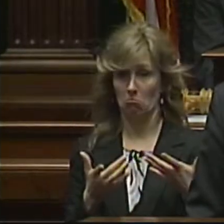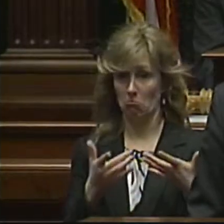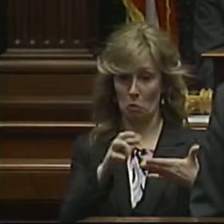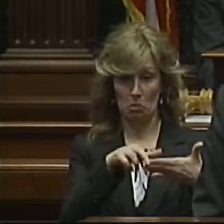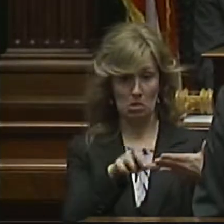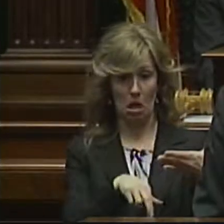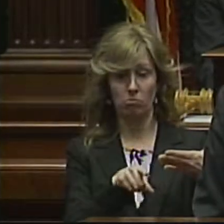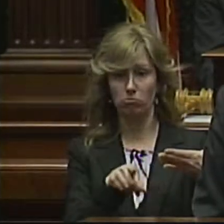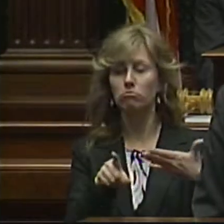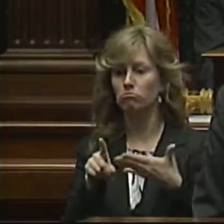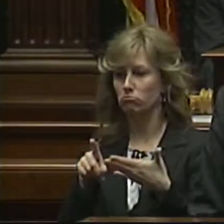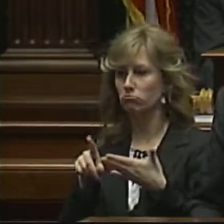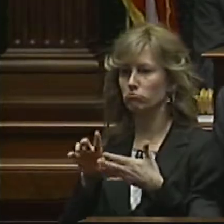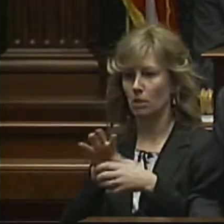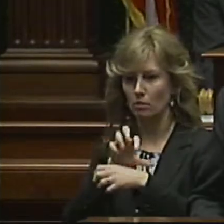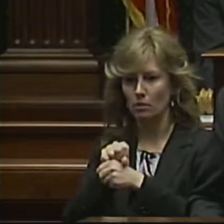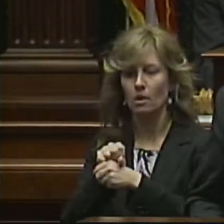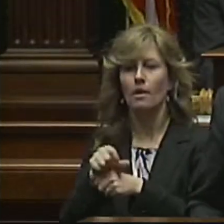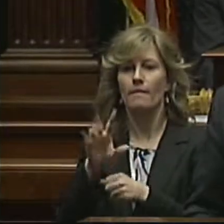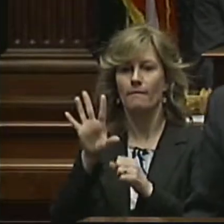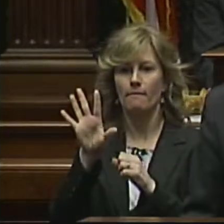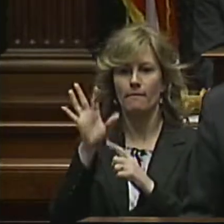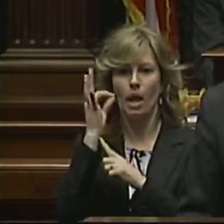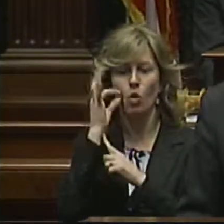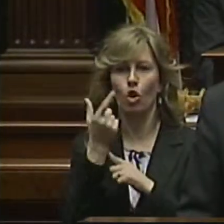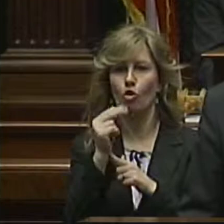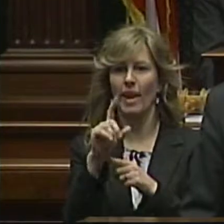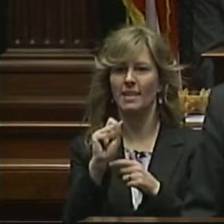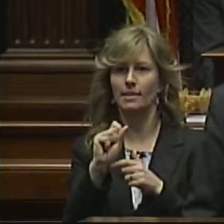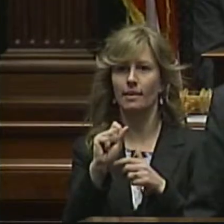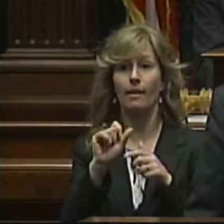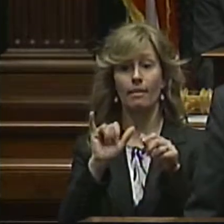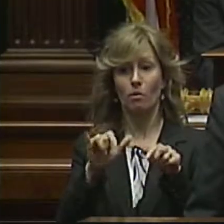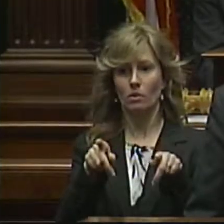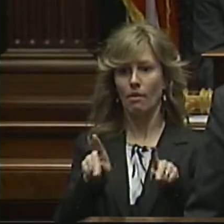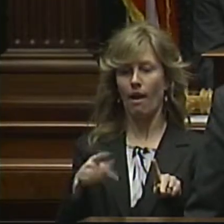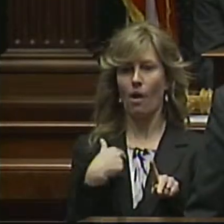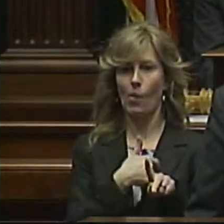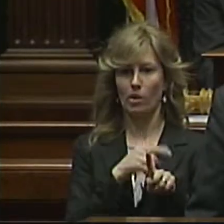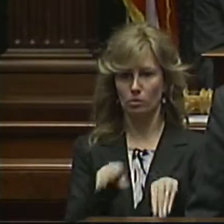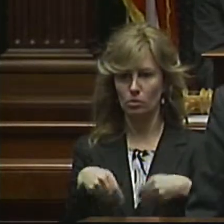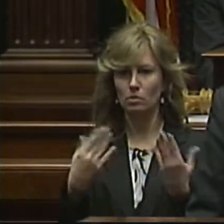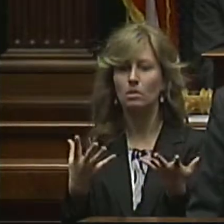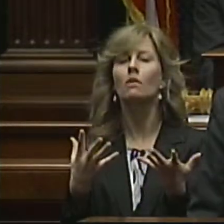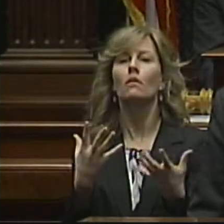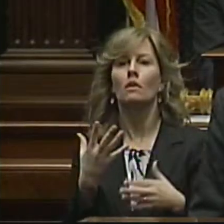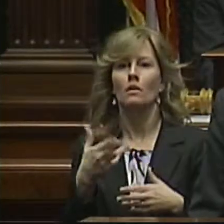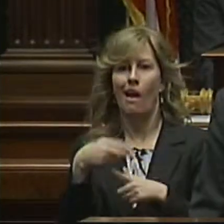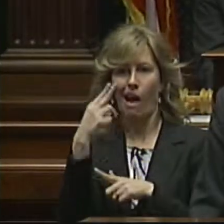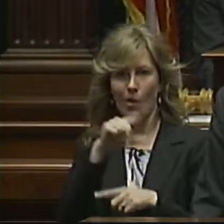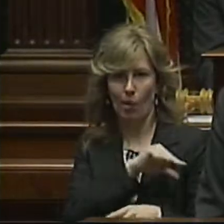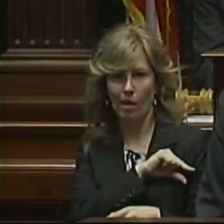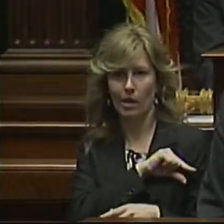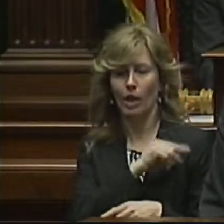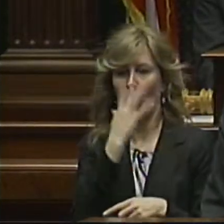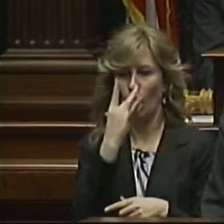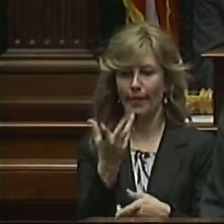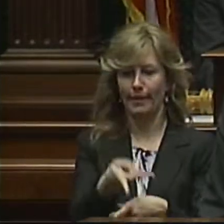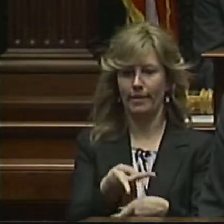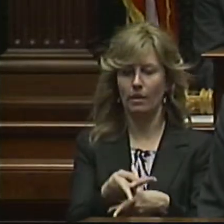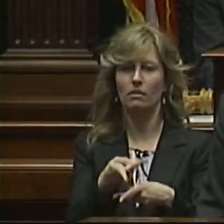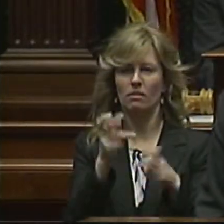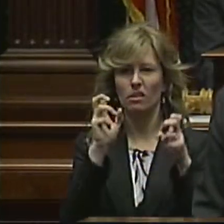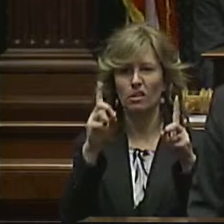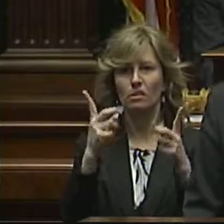we've secured federal grants from Race to the Top that are allowing us to deliver high-quality early care and education